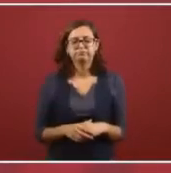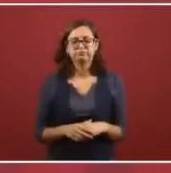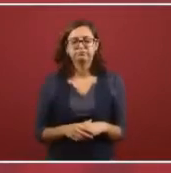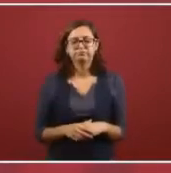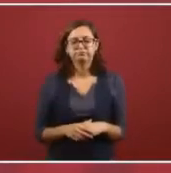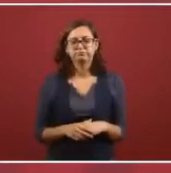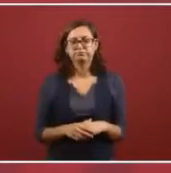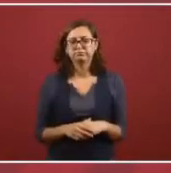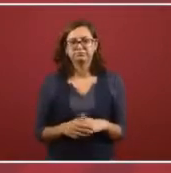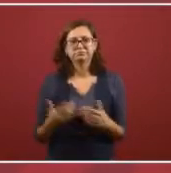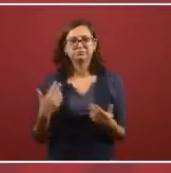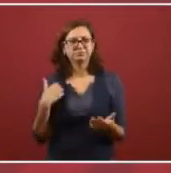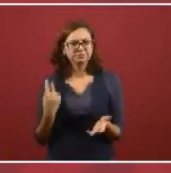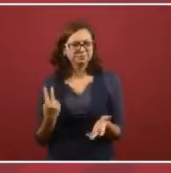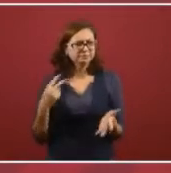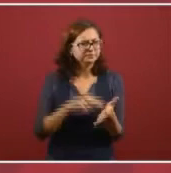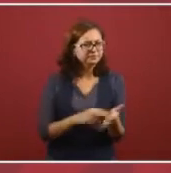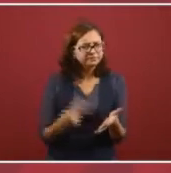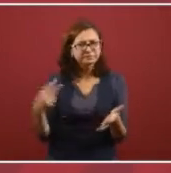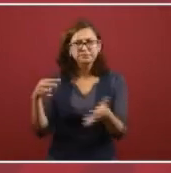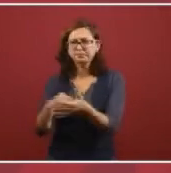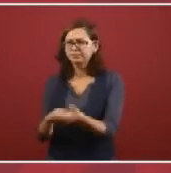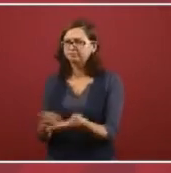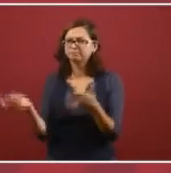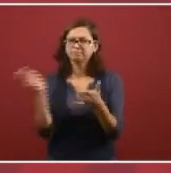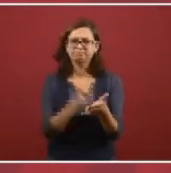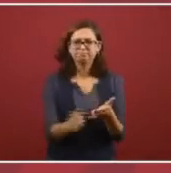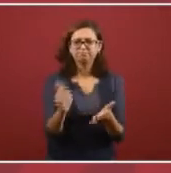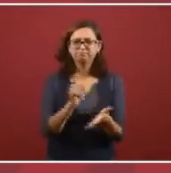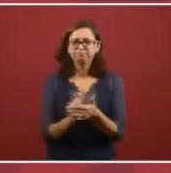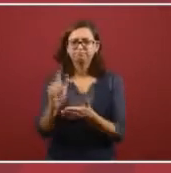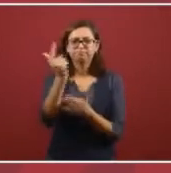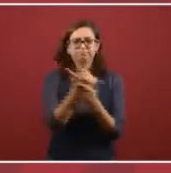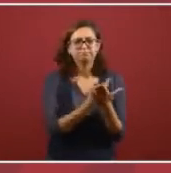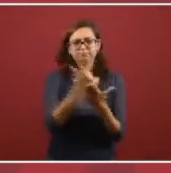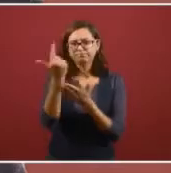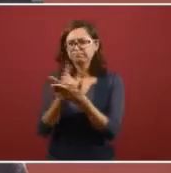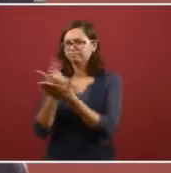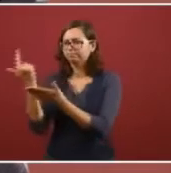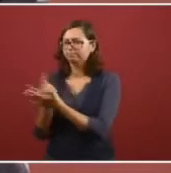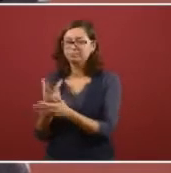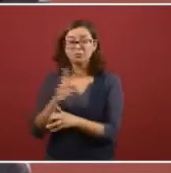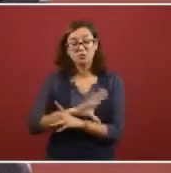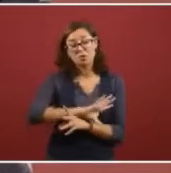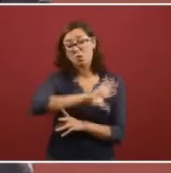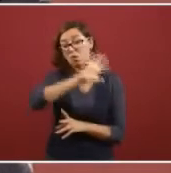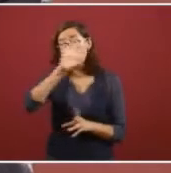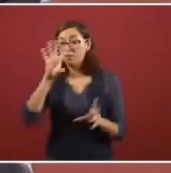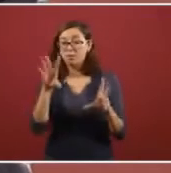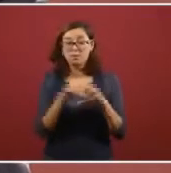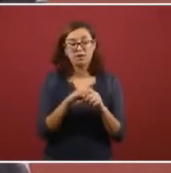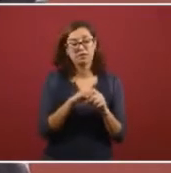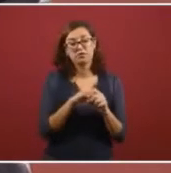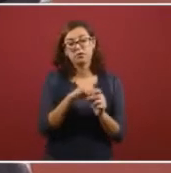And we are taking notes hospital by hospital,